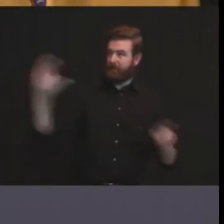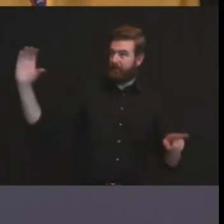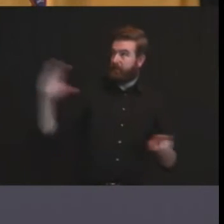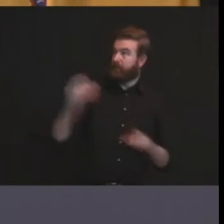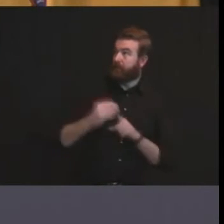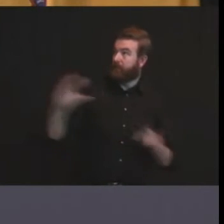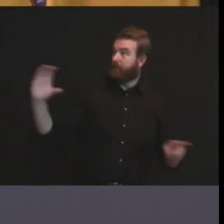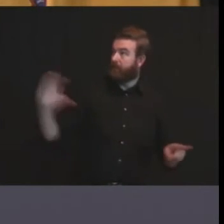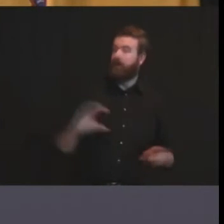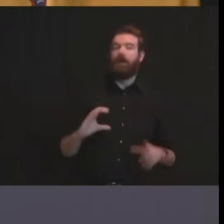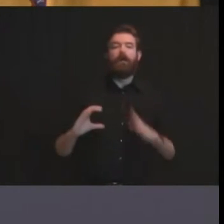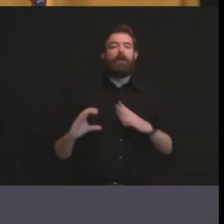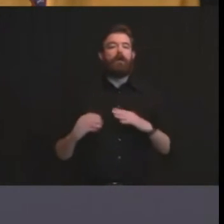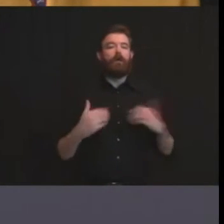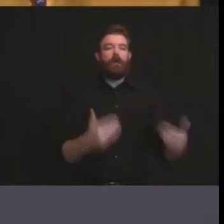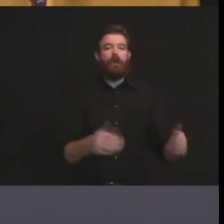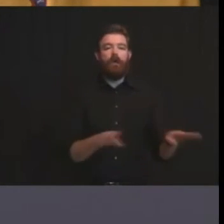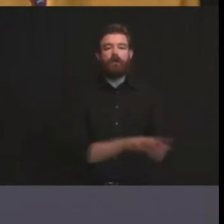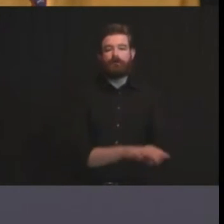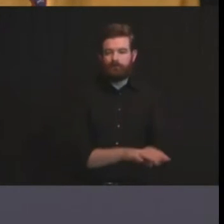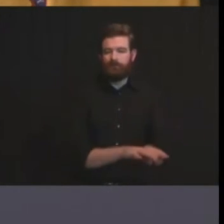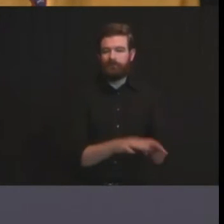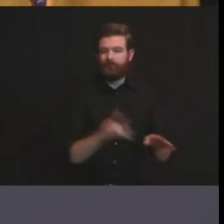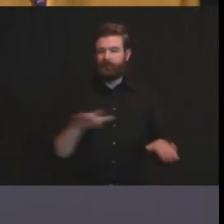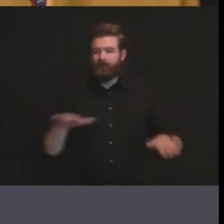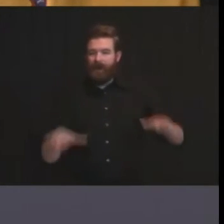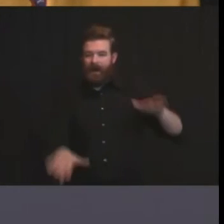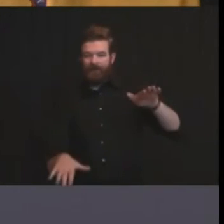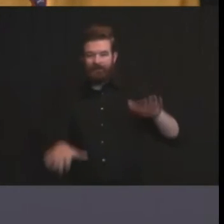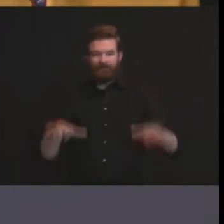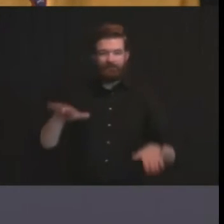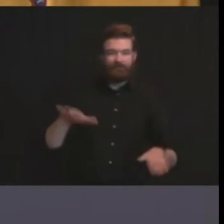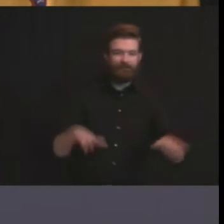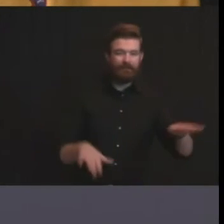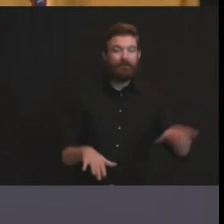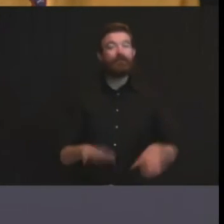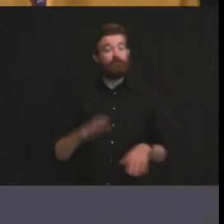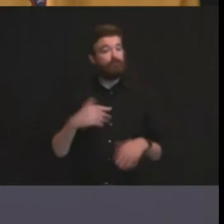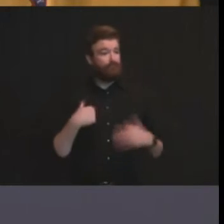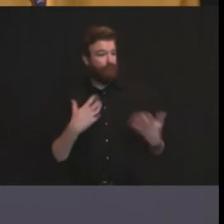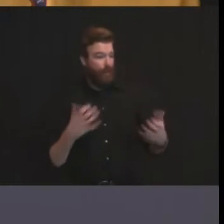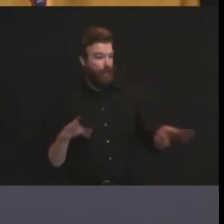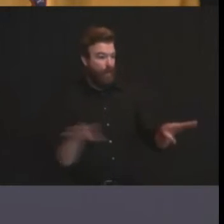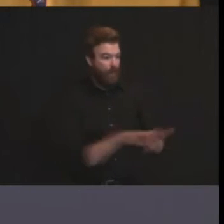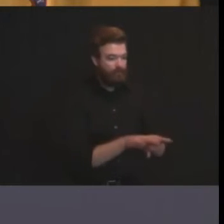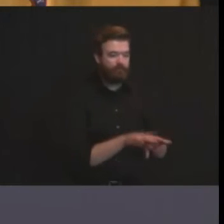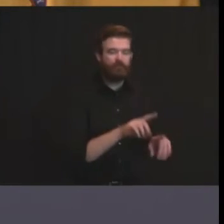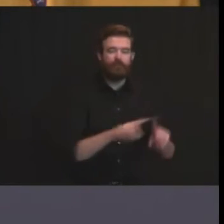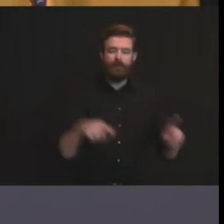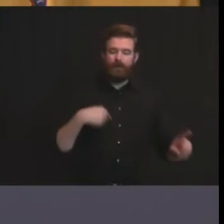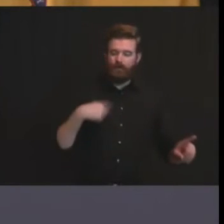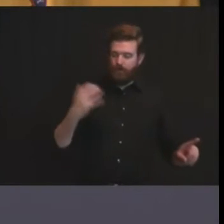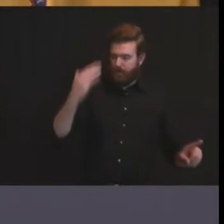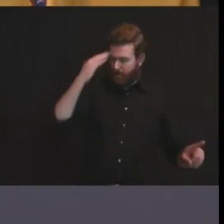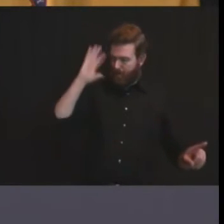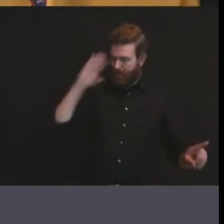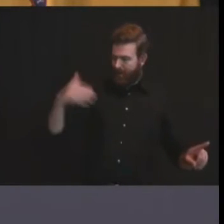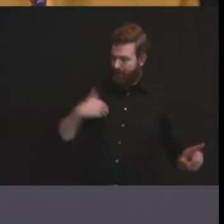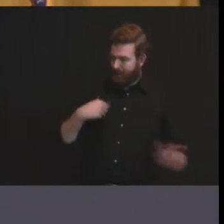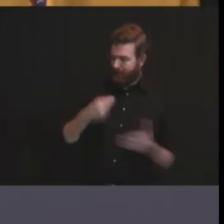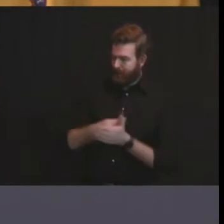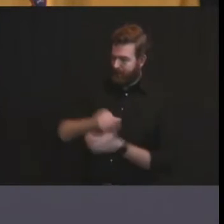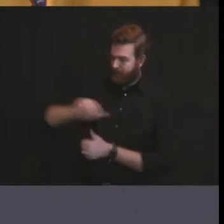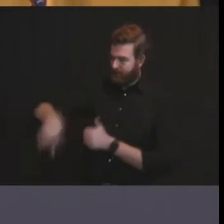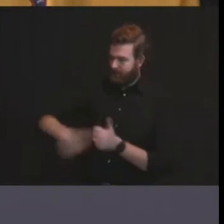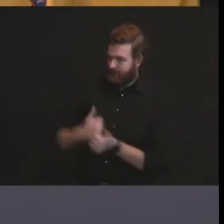keep them in business that gives her and me more latitude to do something and by the way other states are talking about pauses rhode island take a look at